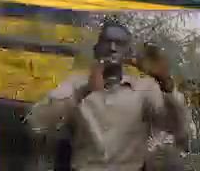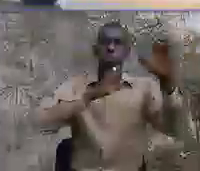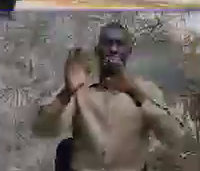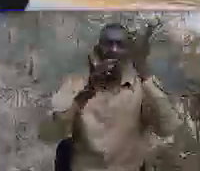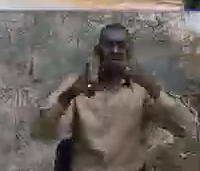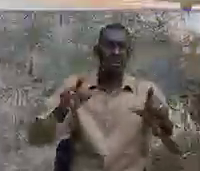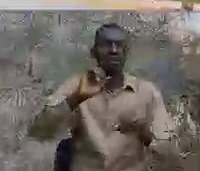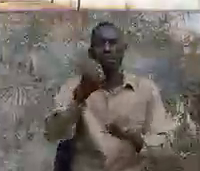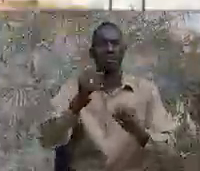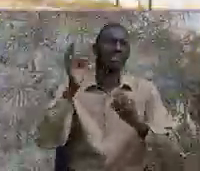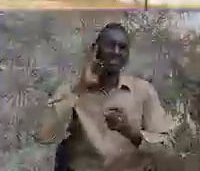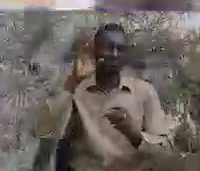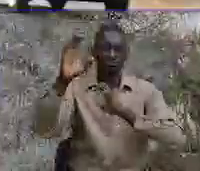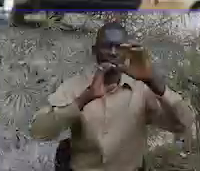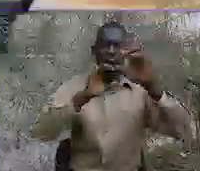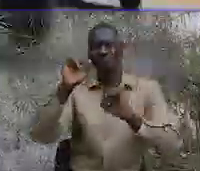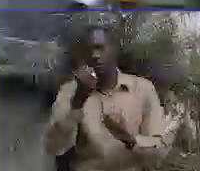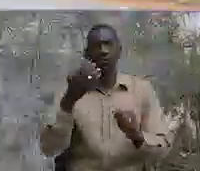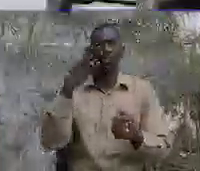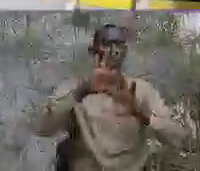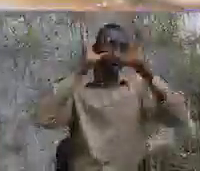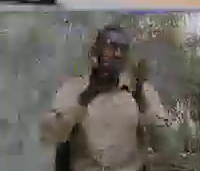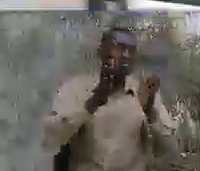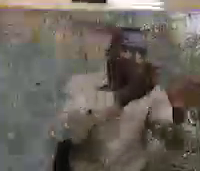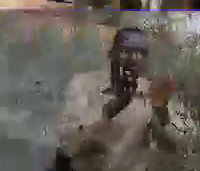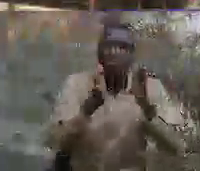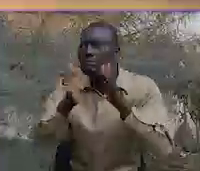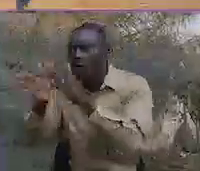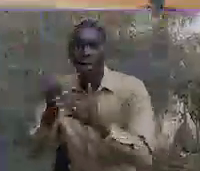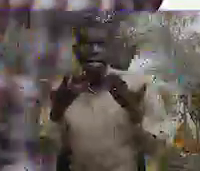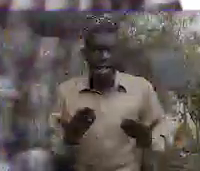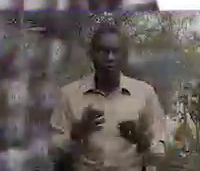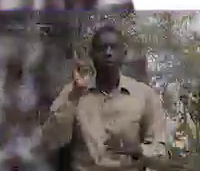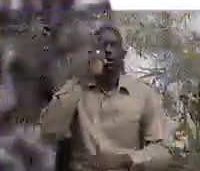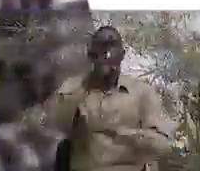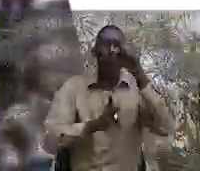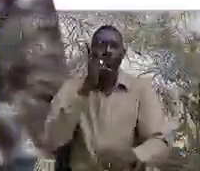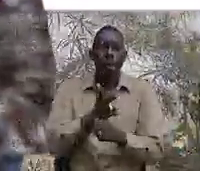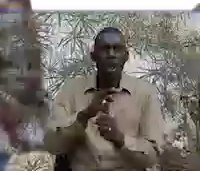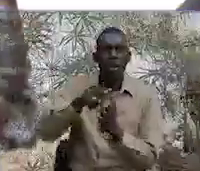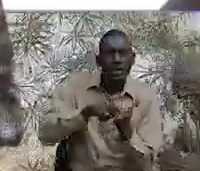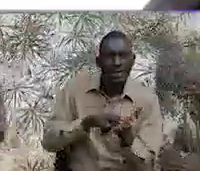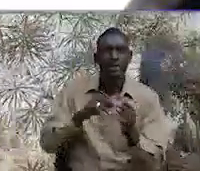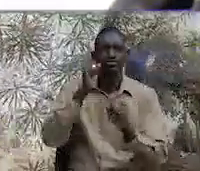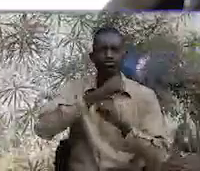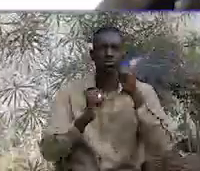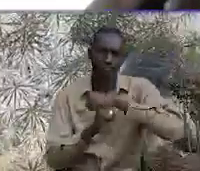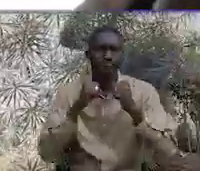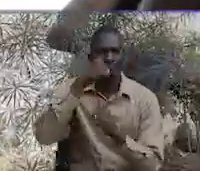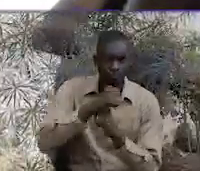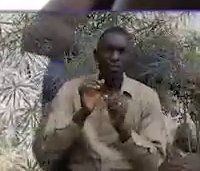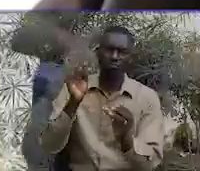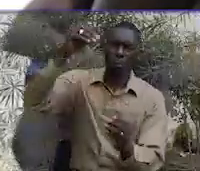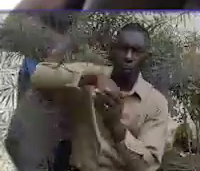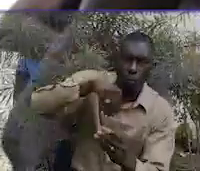in different situations from all directions, but now what the world needs is a sustainable